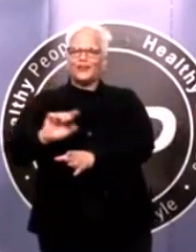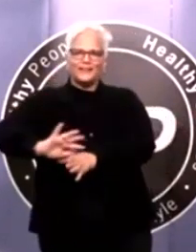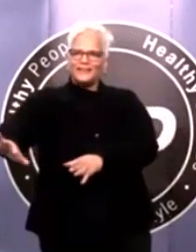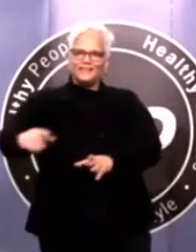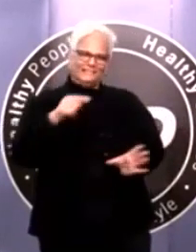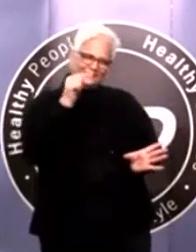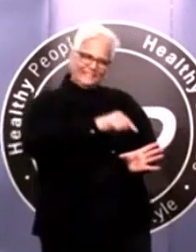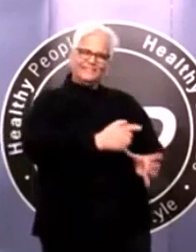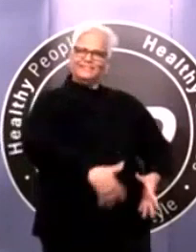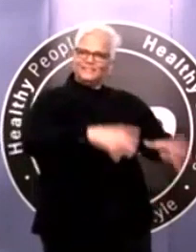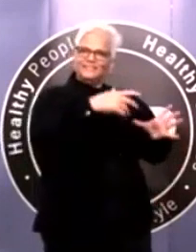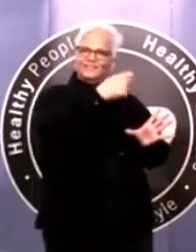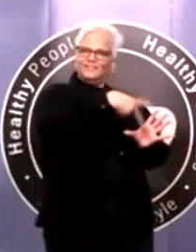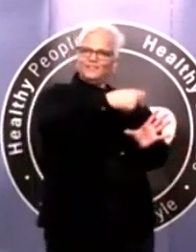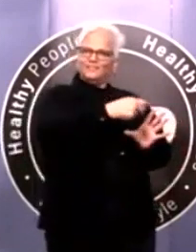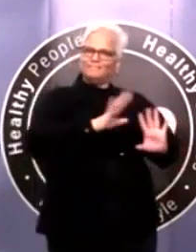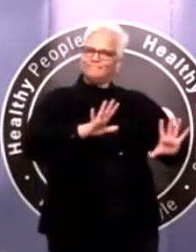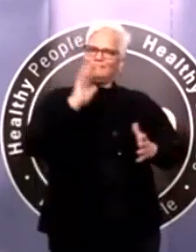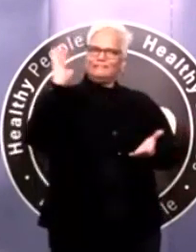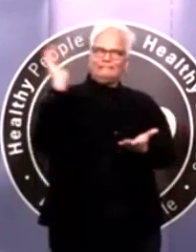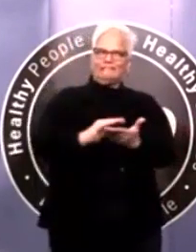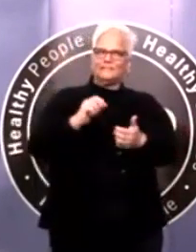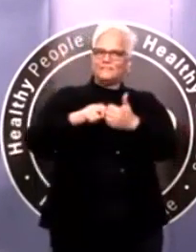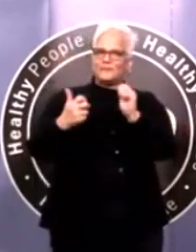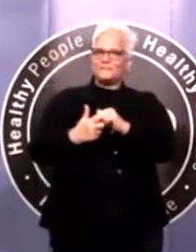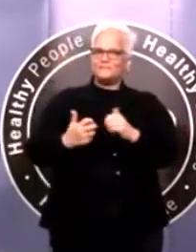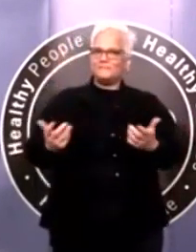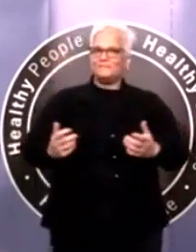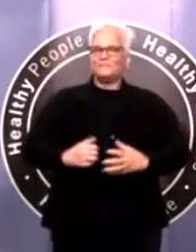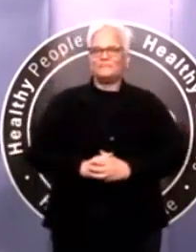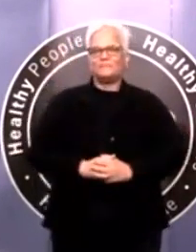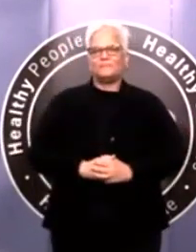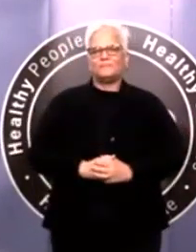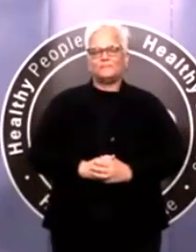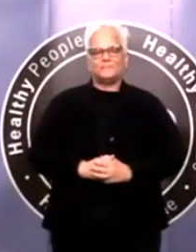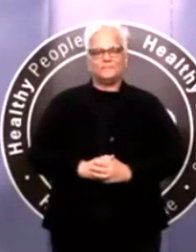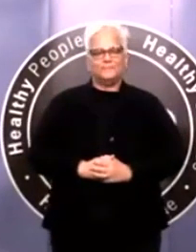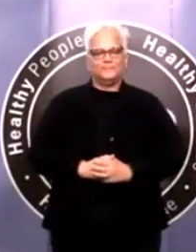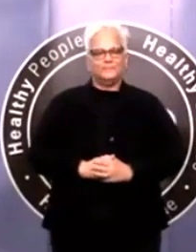thankfully. Okay, our last question is for Commissioner Keith.